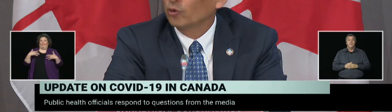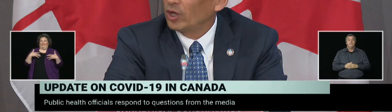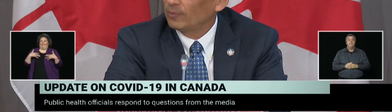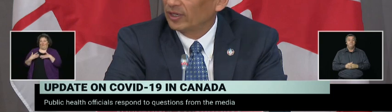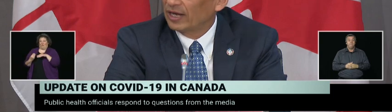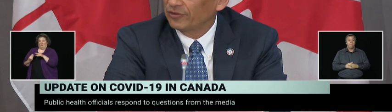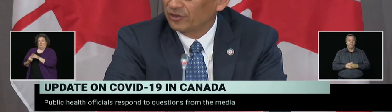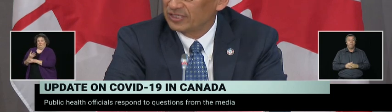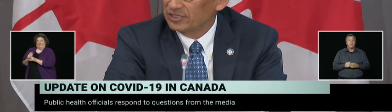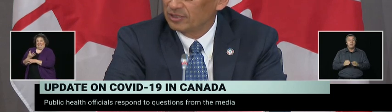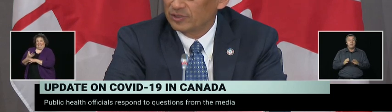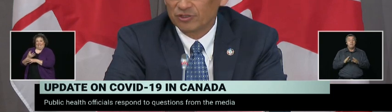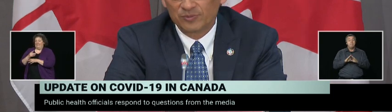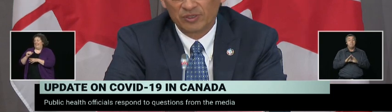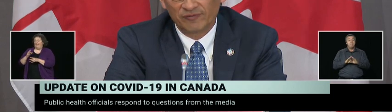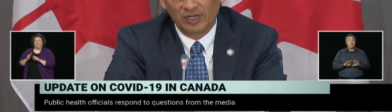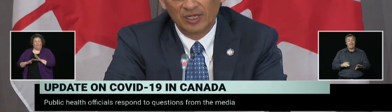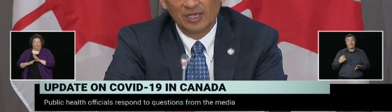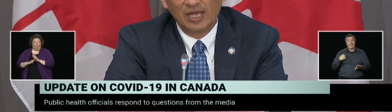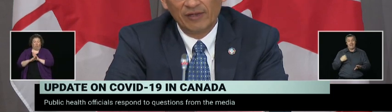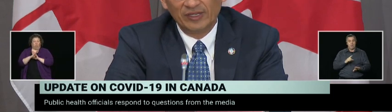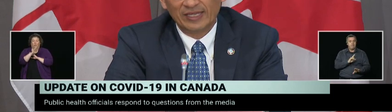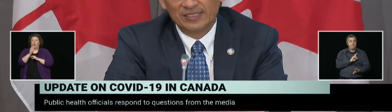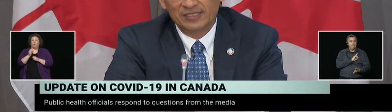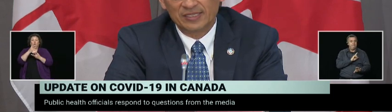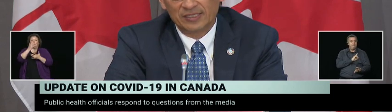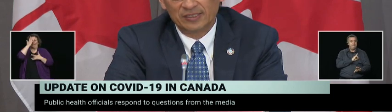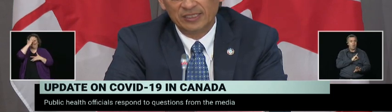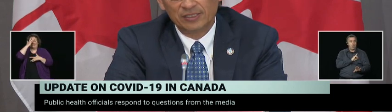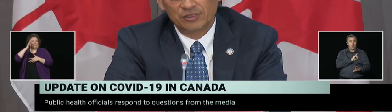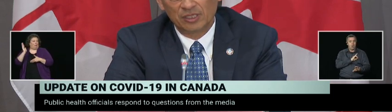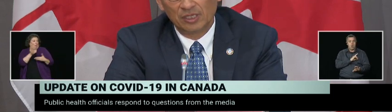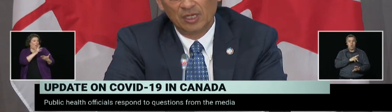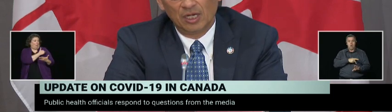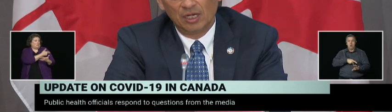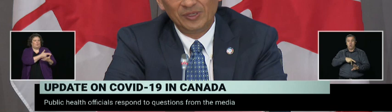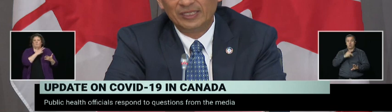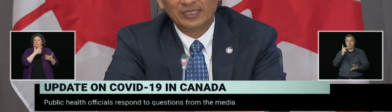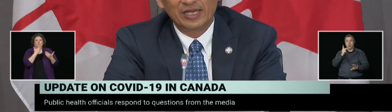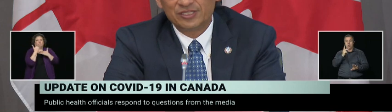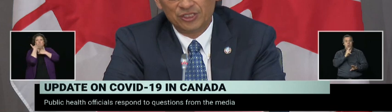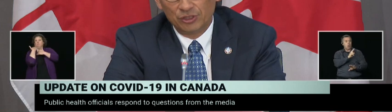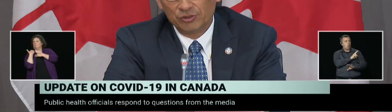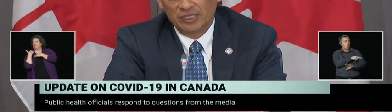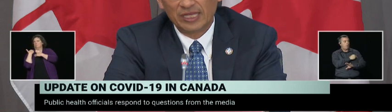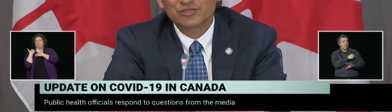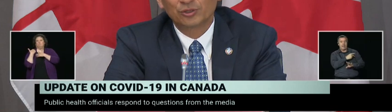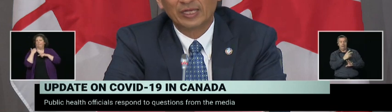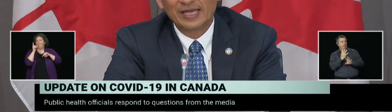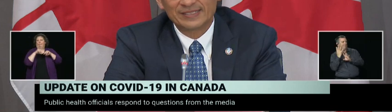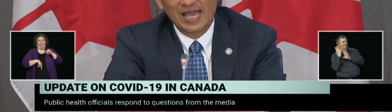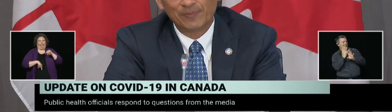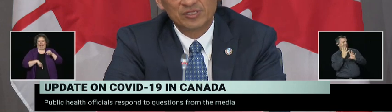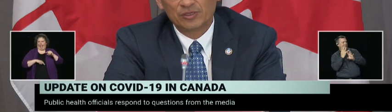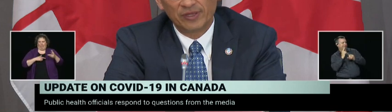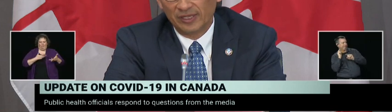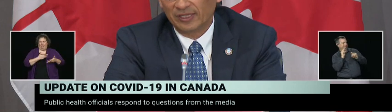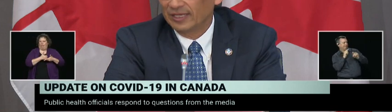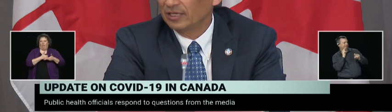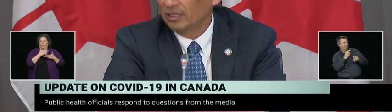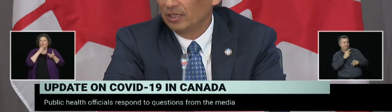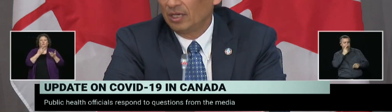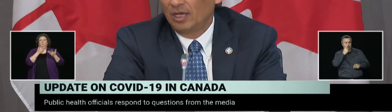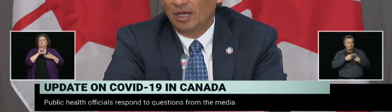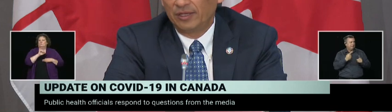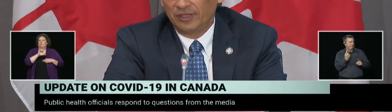overwhelm our healthcare system in terms of having cases that needed to be in the ICUs and that certainly hasn't happened. I